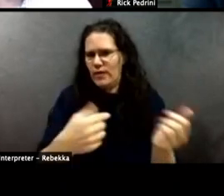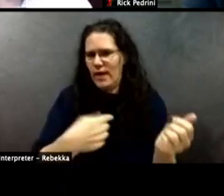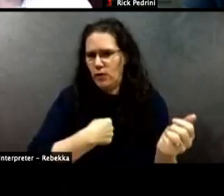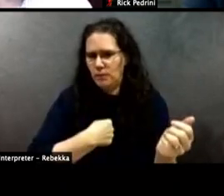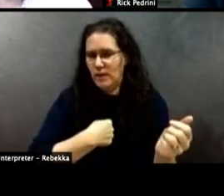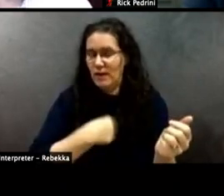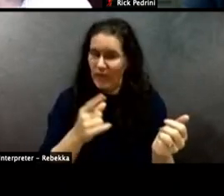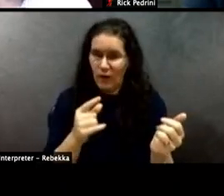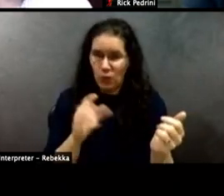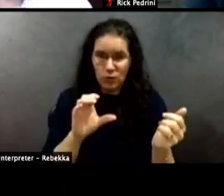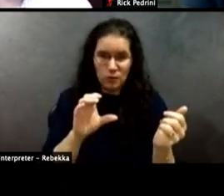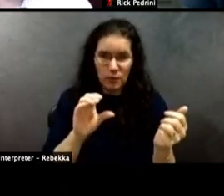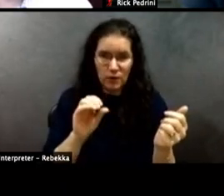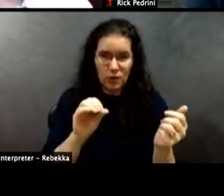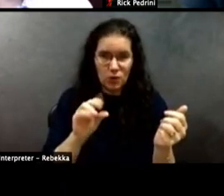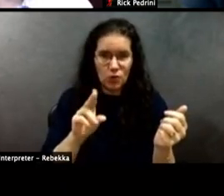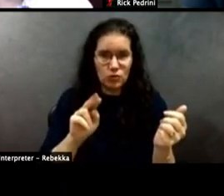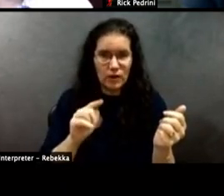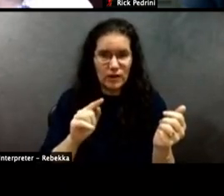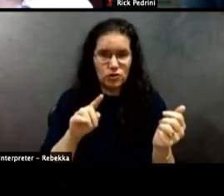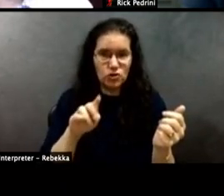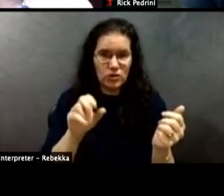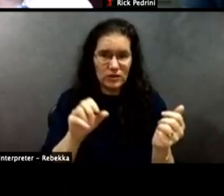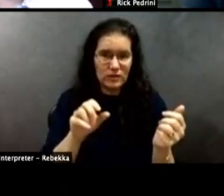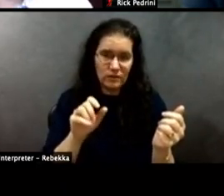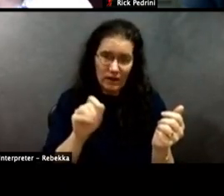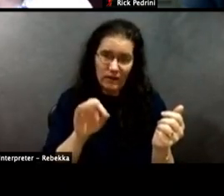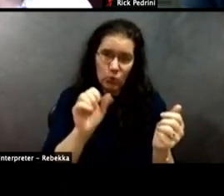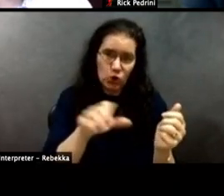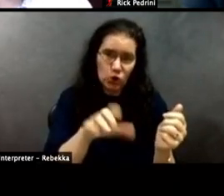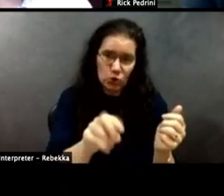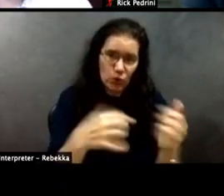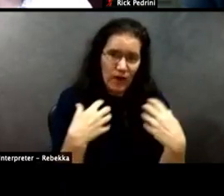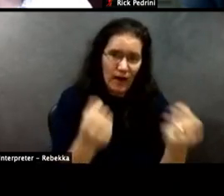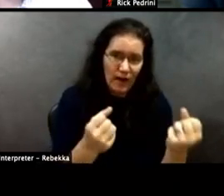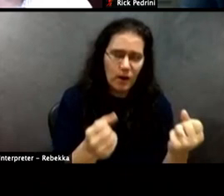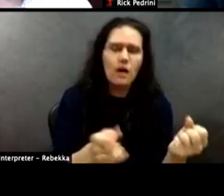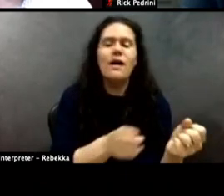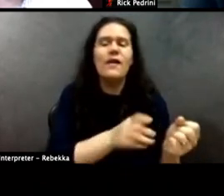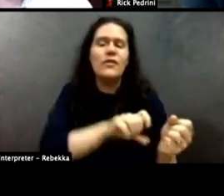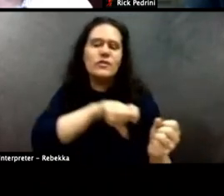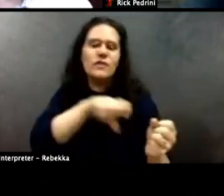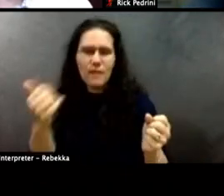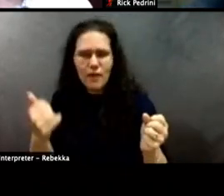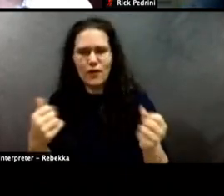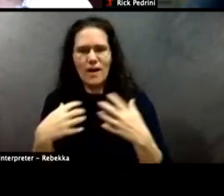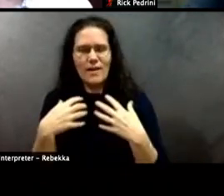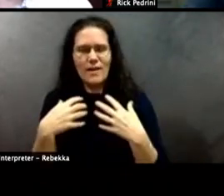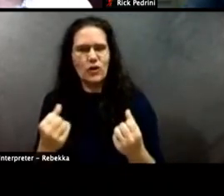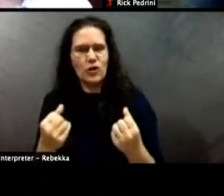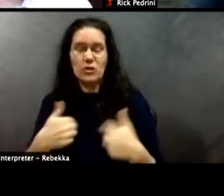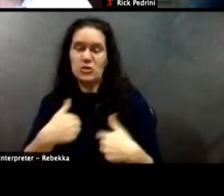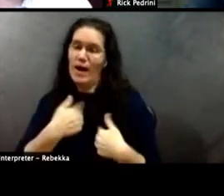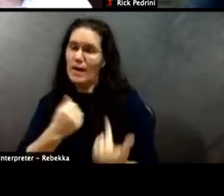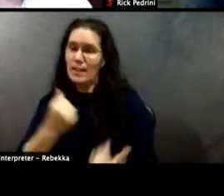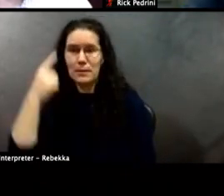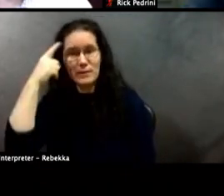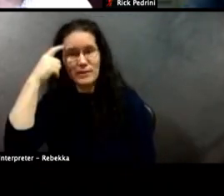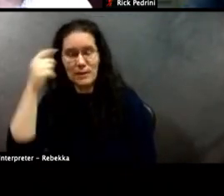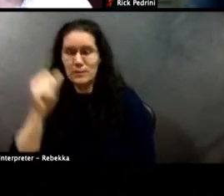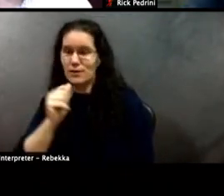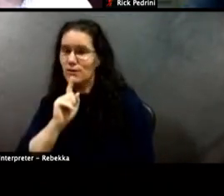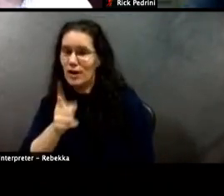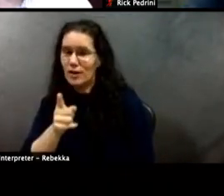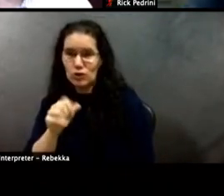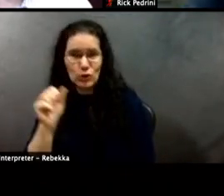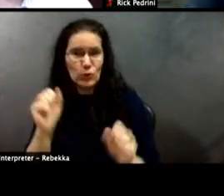be pretty courageous, actually. Right. If you did that. But there's another form of courage, which I'm pretty skeptical of, which would be that that